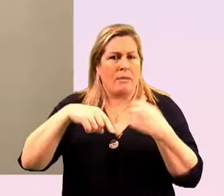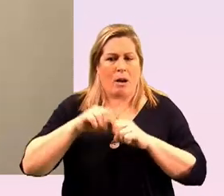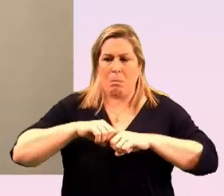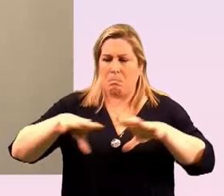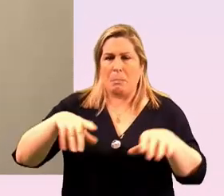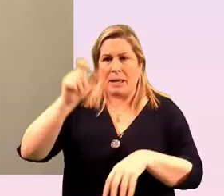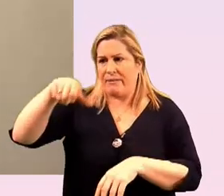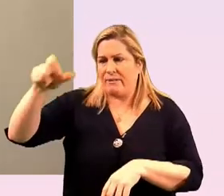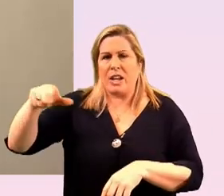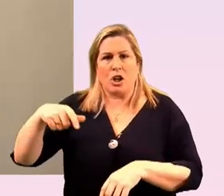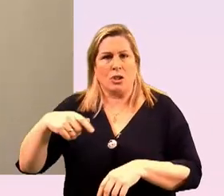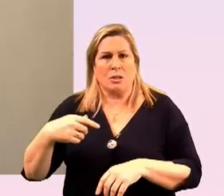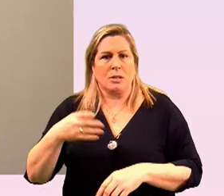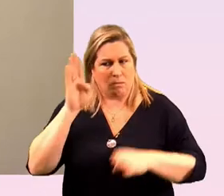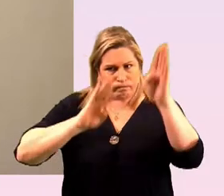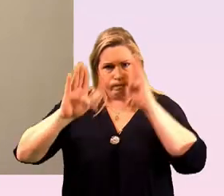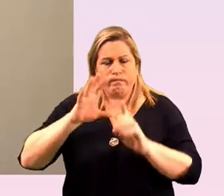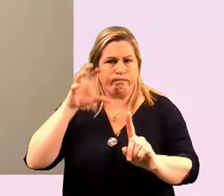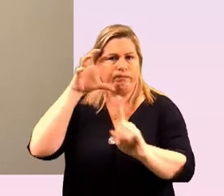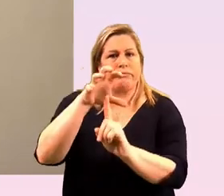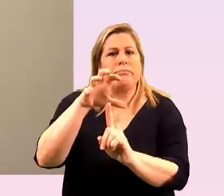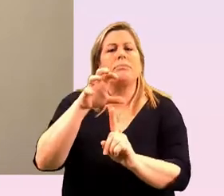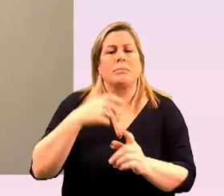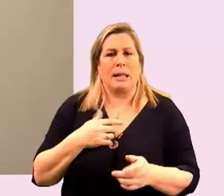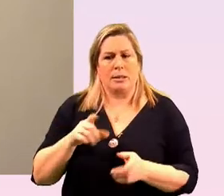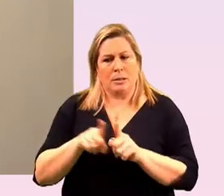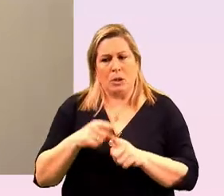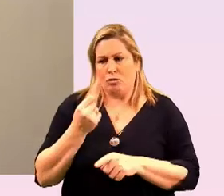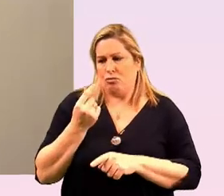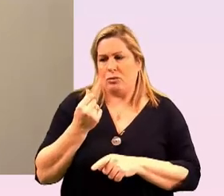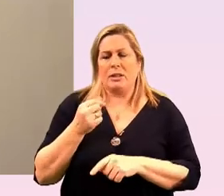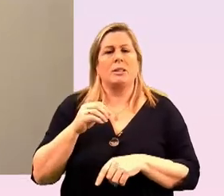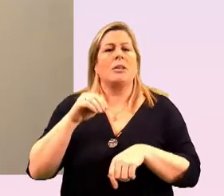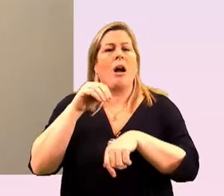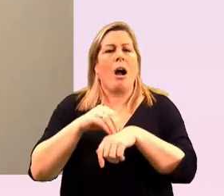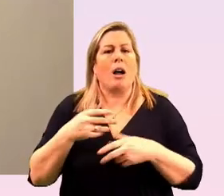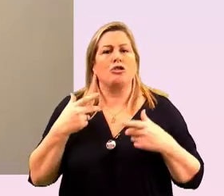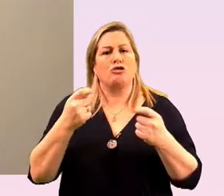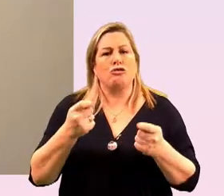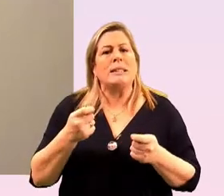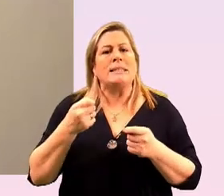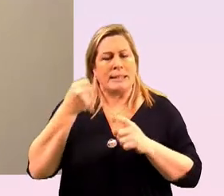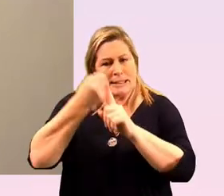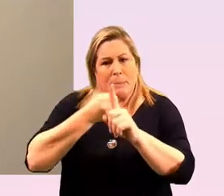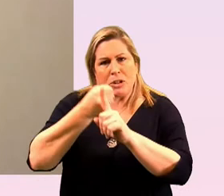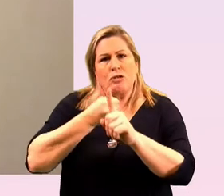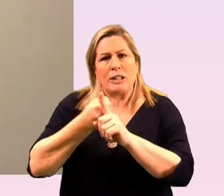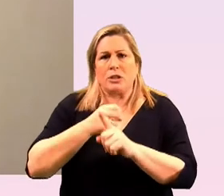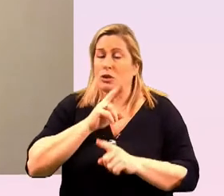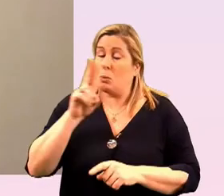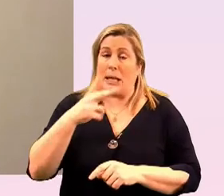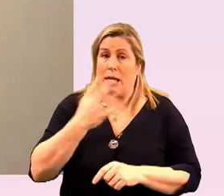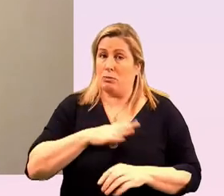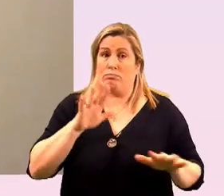been targeted and we see it in some of the the recent um on-street demonstrations so we can't rest on our